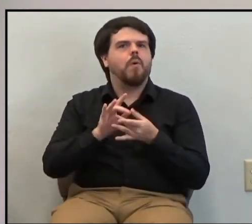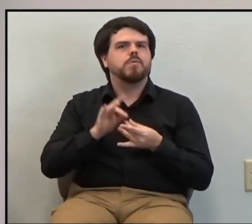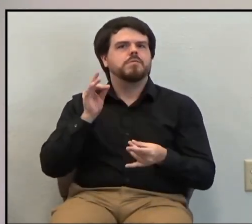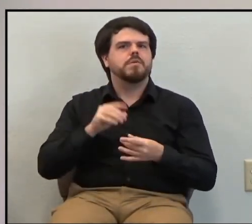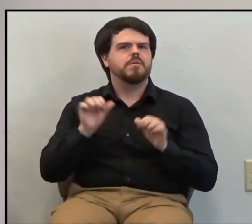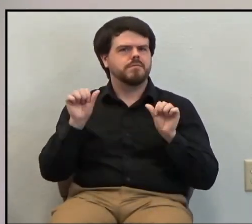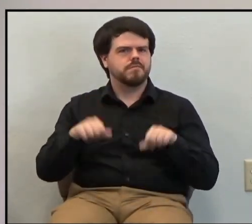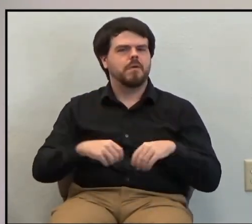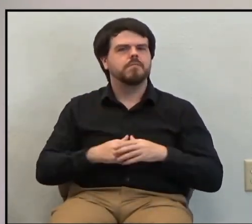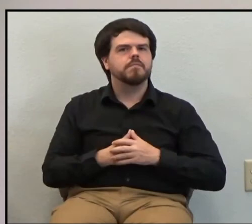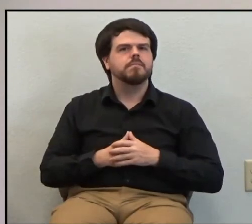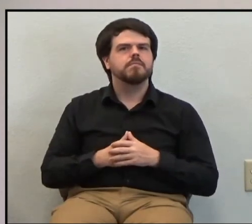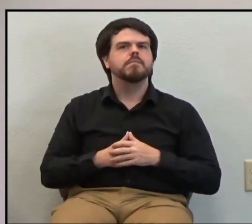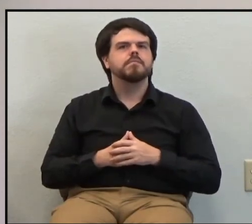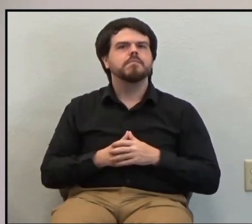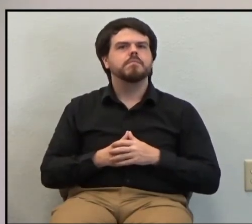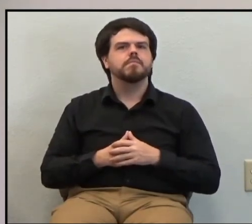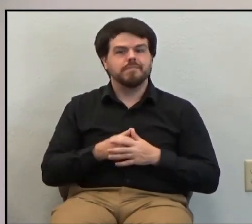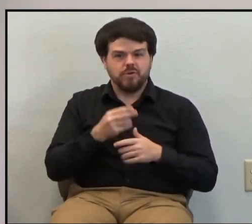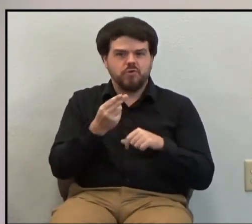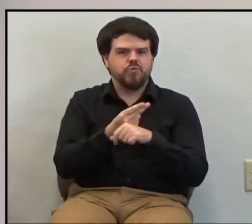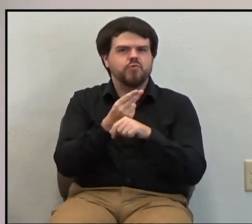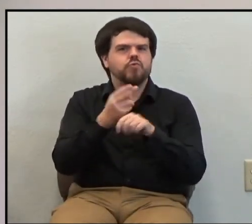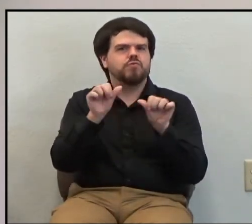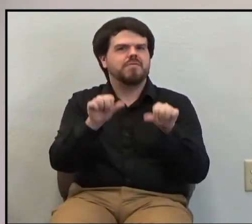and you're useful.